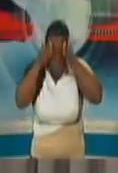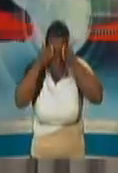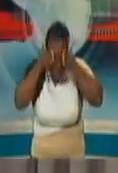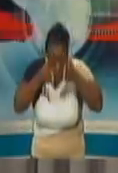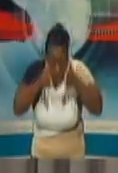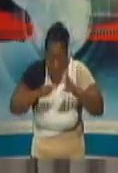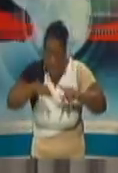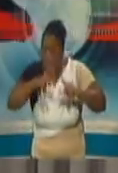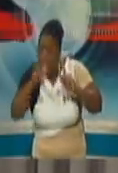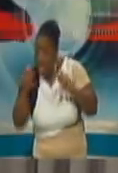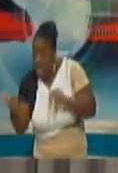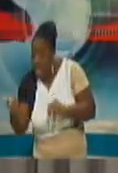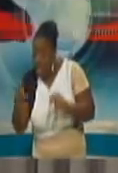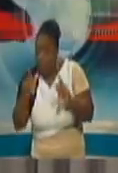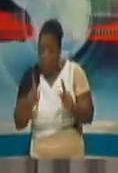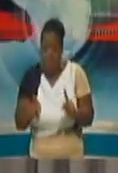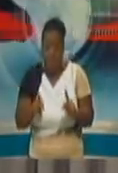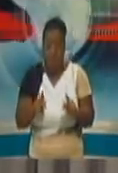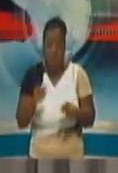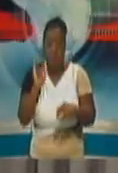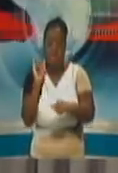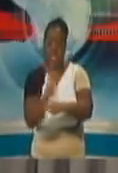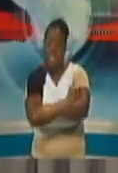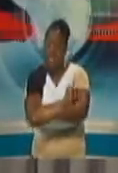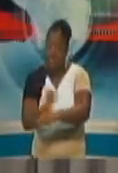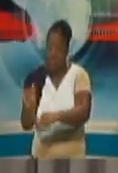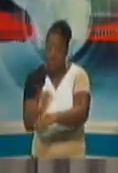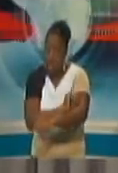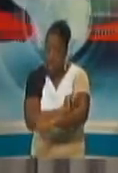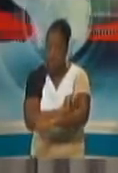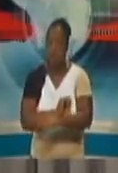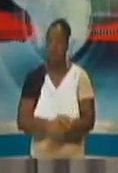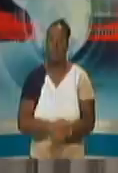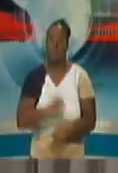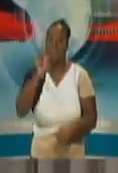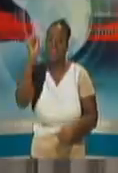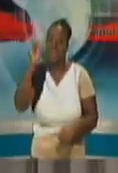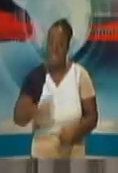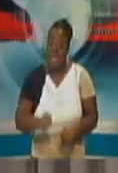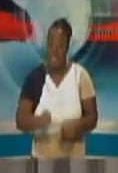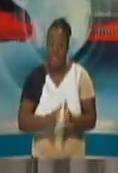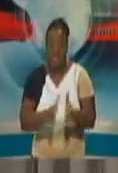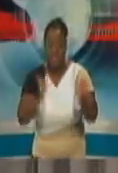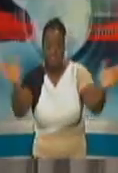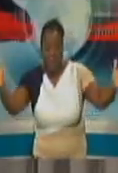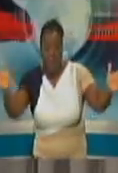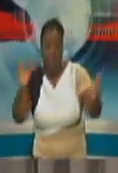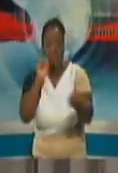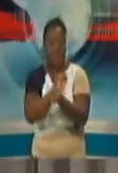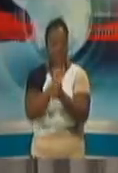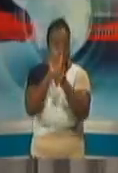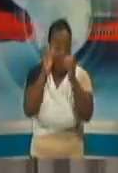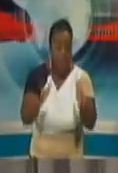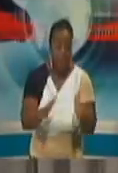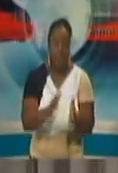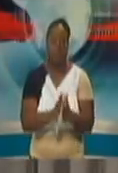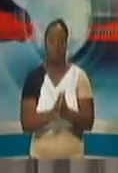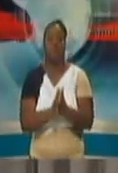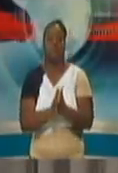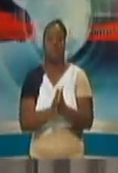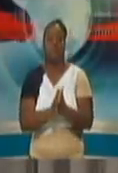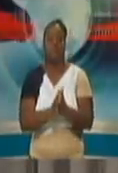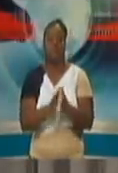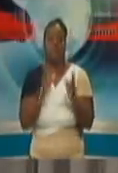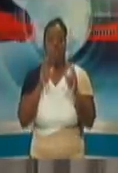all, yes, the relevance of the energy industry, industry, yes, the expansion of manufacturing and certainly to a greater